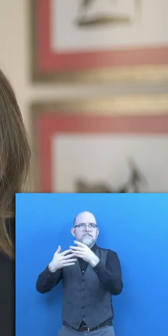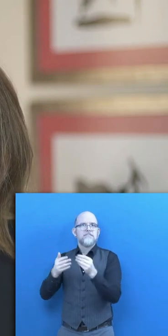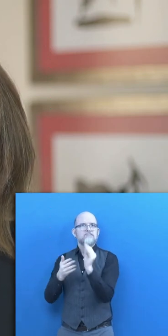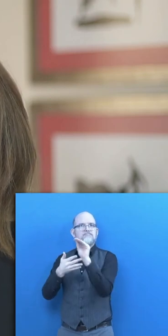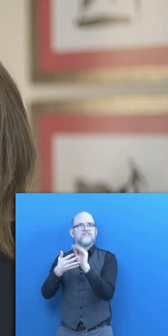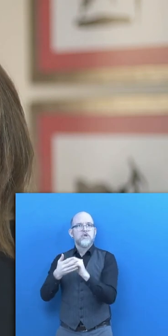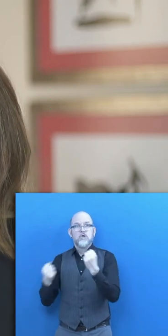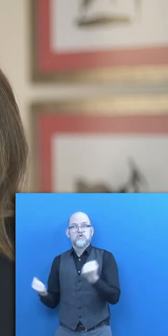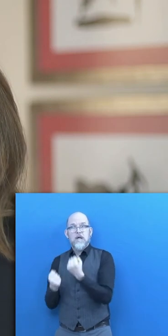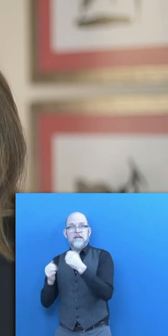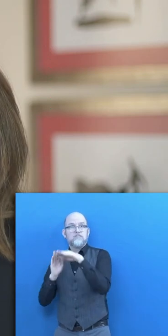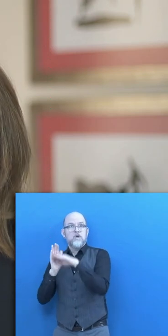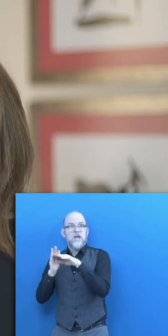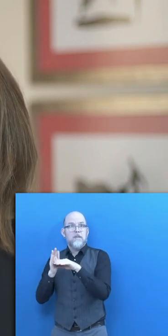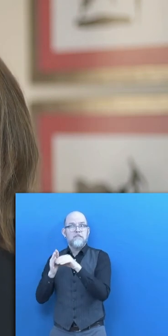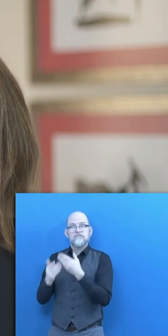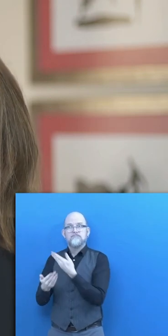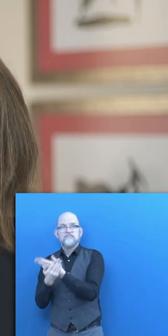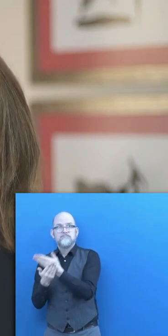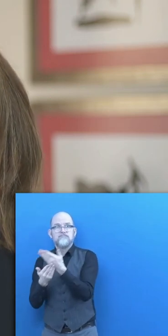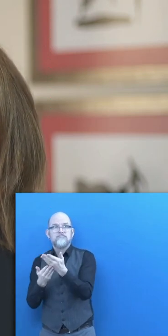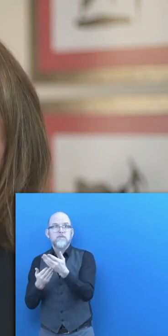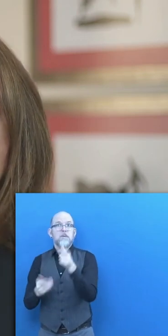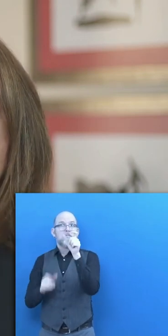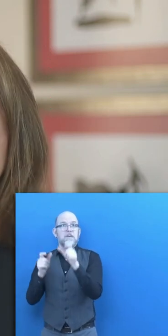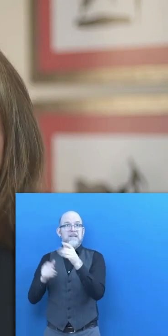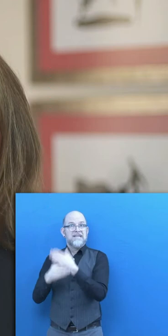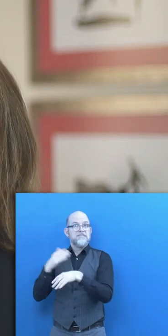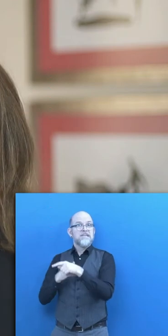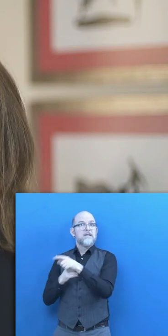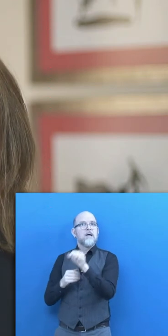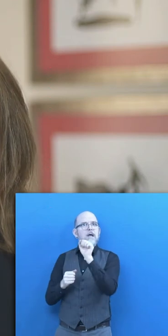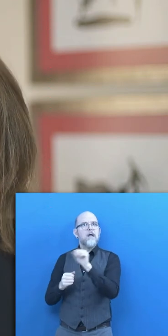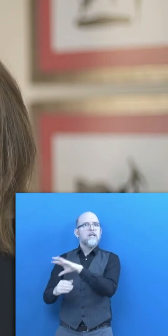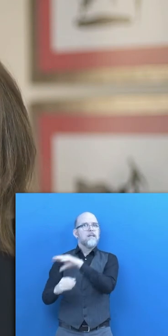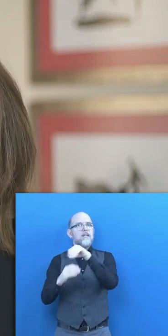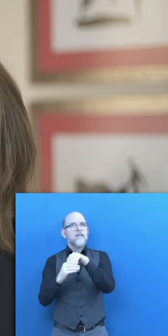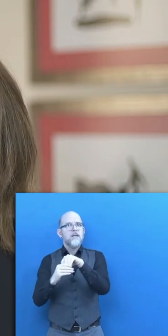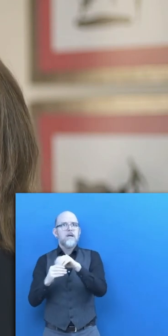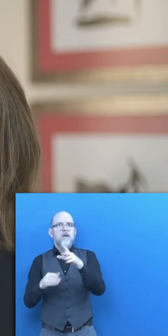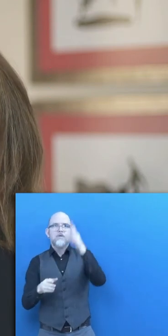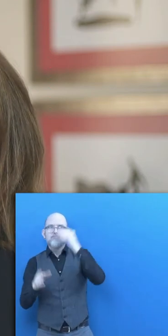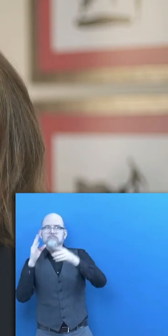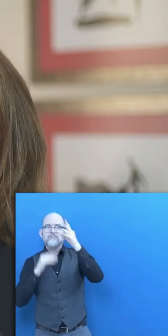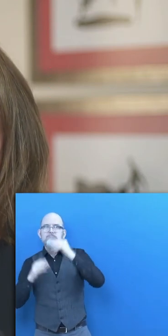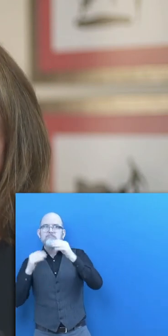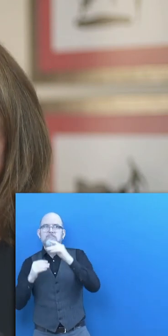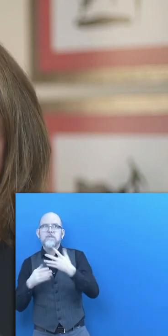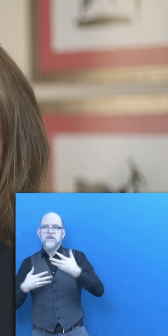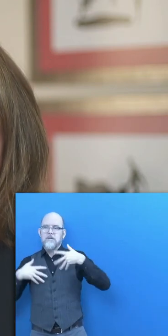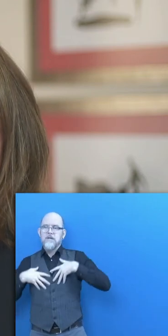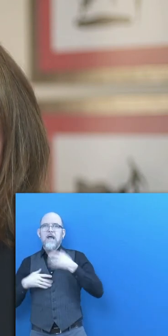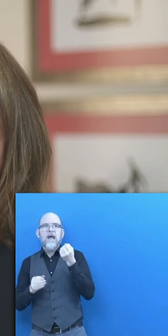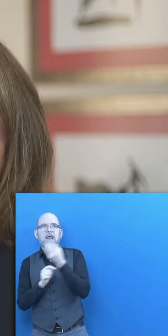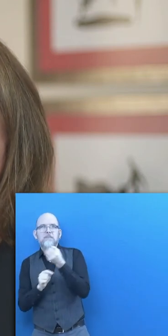is to develop training programs for persons with disabilities adapted to this new content. This program should focus